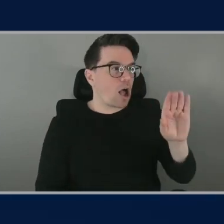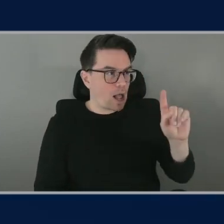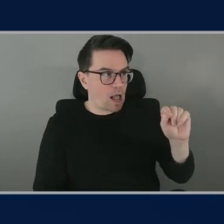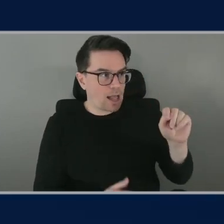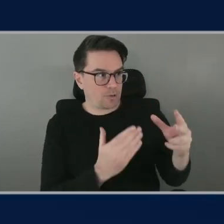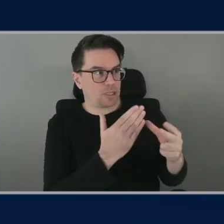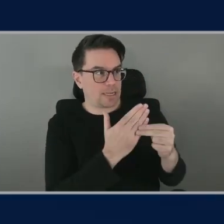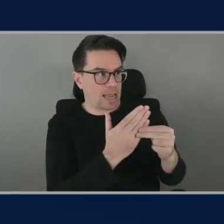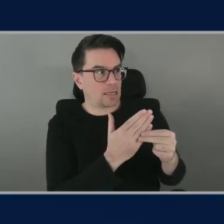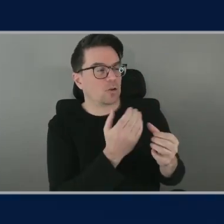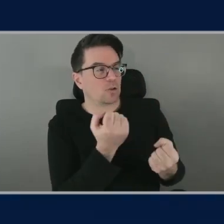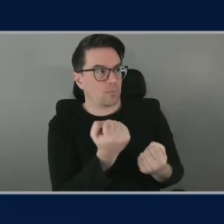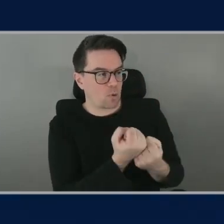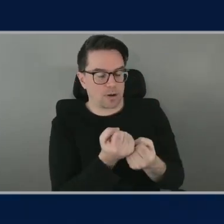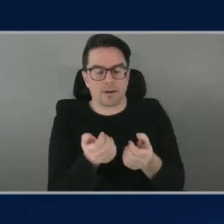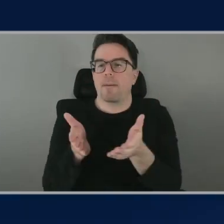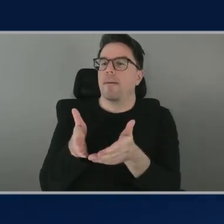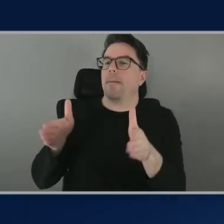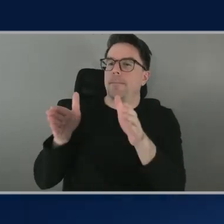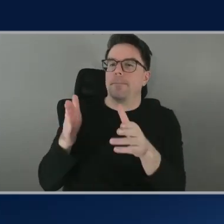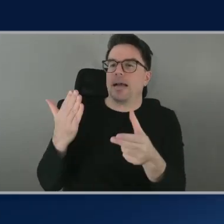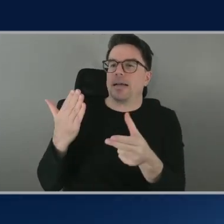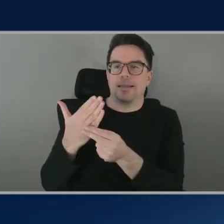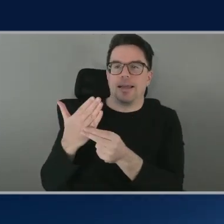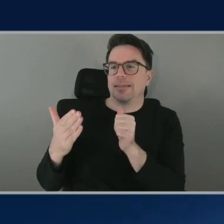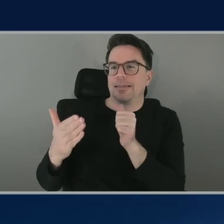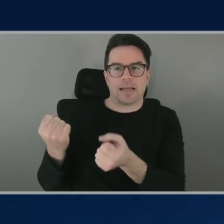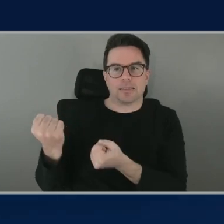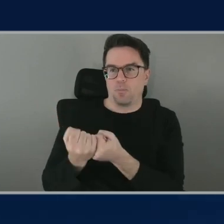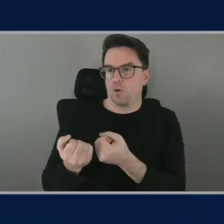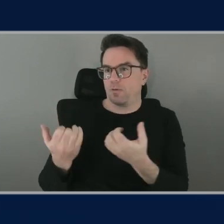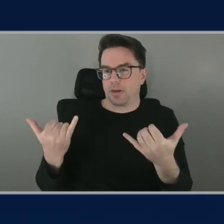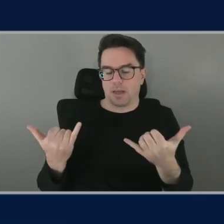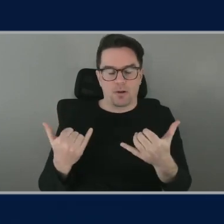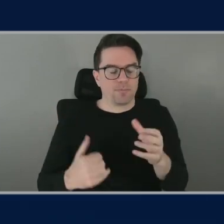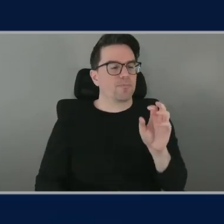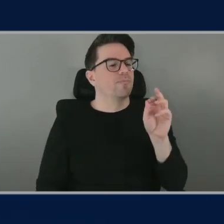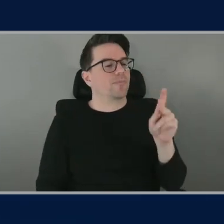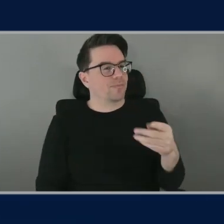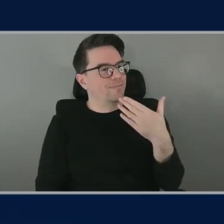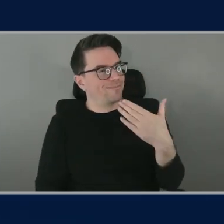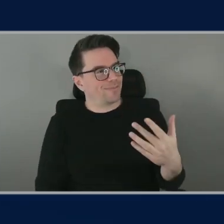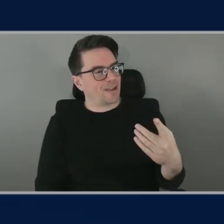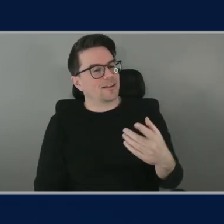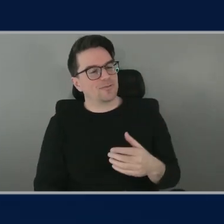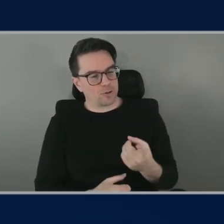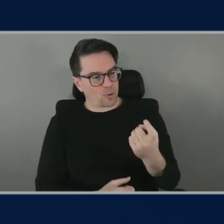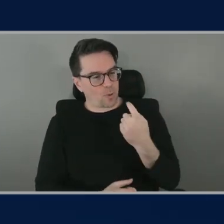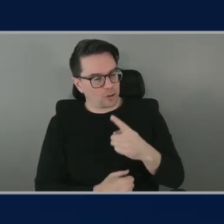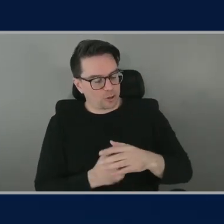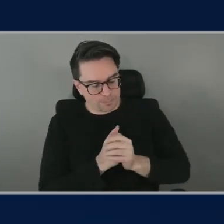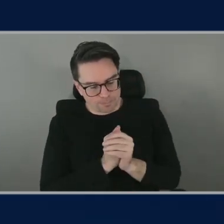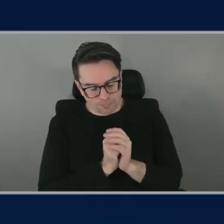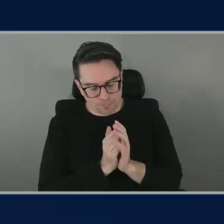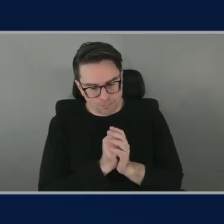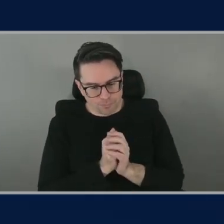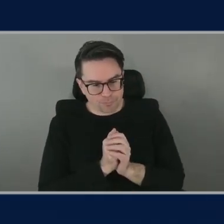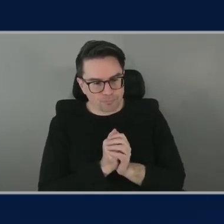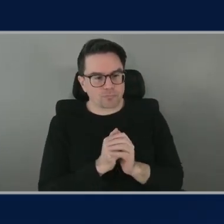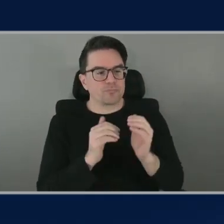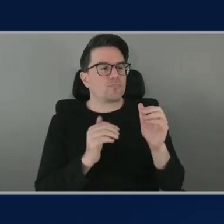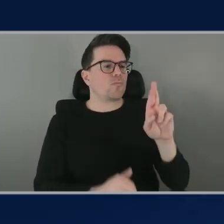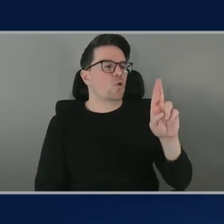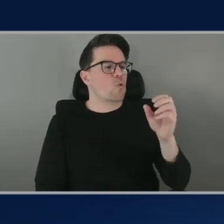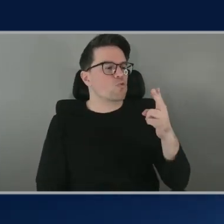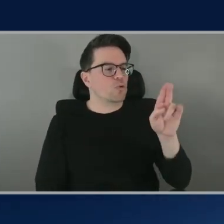not buggy tags not bucket tags okay great thank you for that uh delineation mark uh ruhi is there anything else